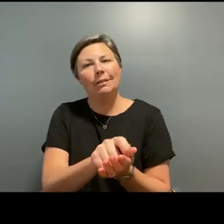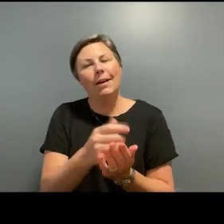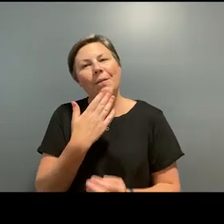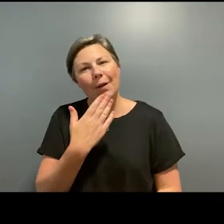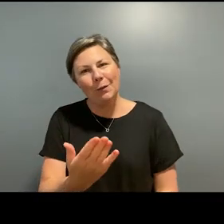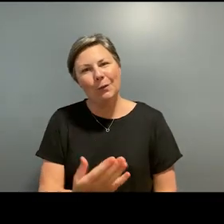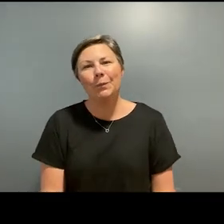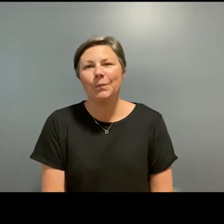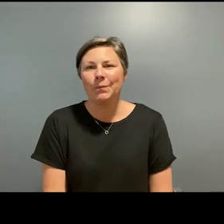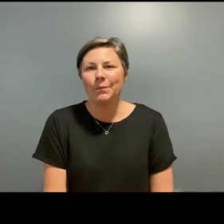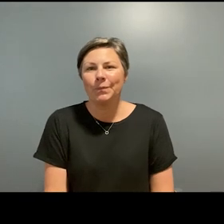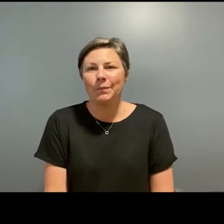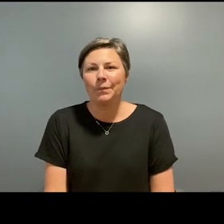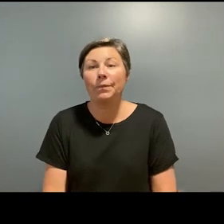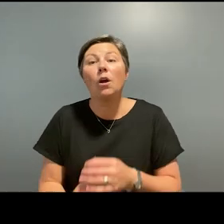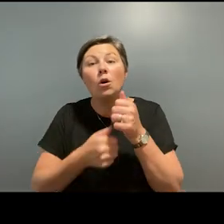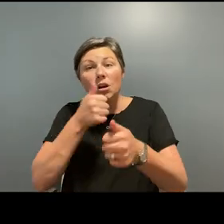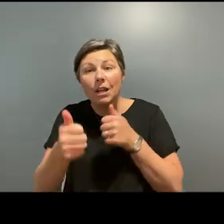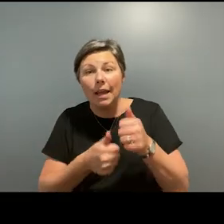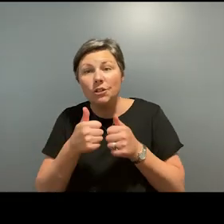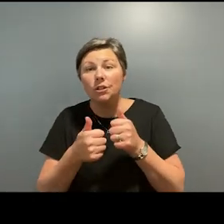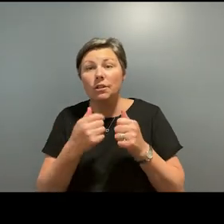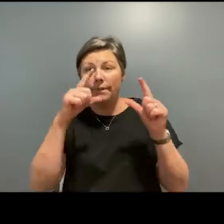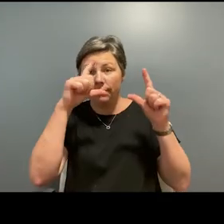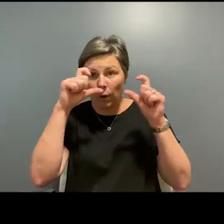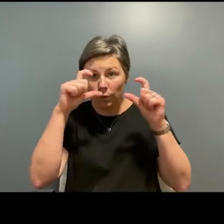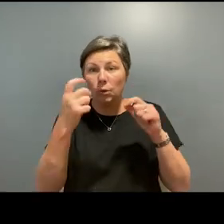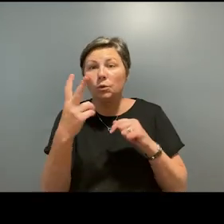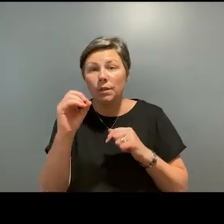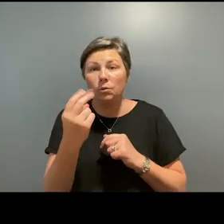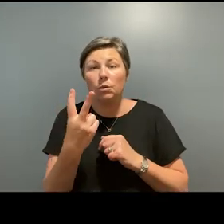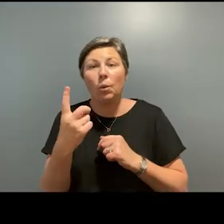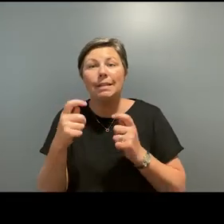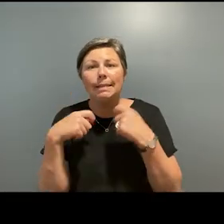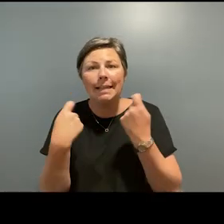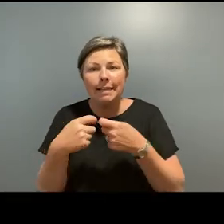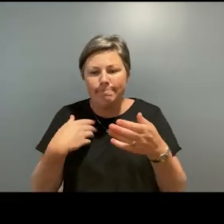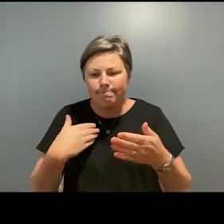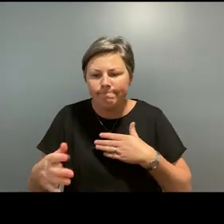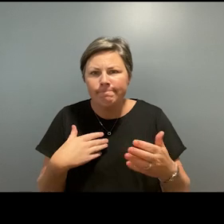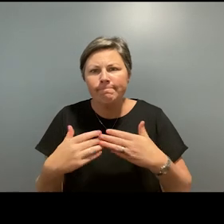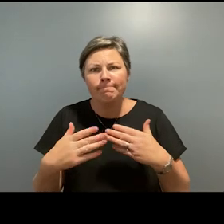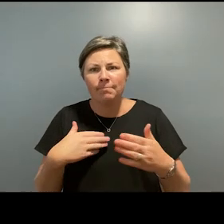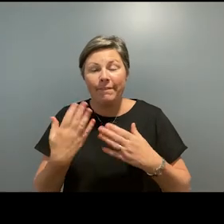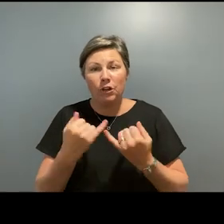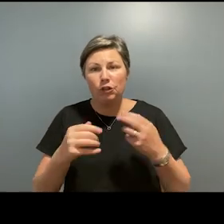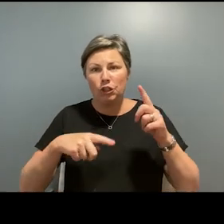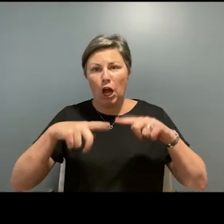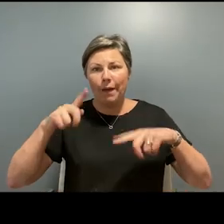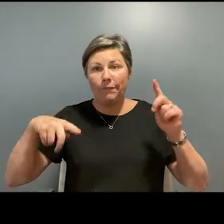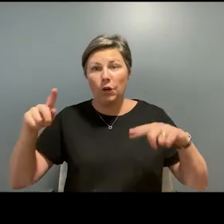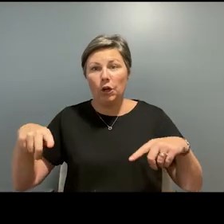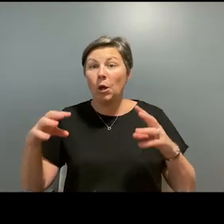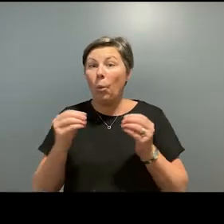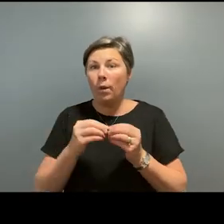for the opportunity. Congratulations to the PHOTO 2021 team on curating such a diverse COVID